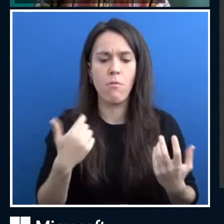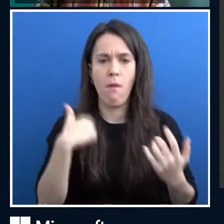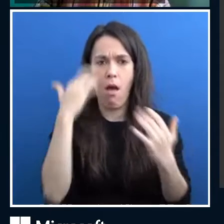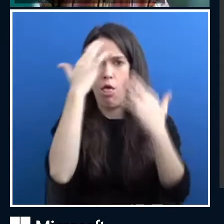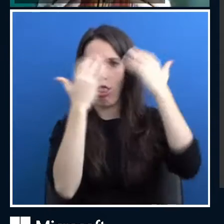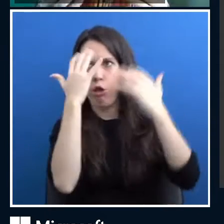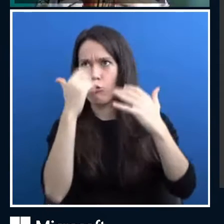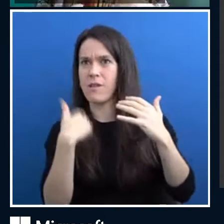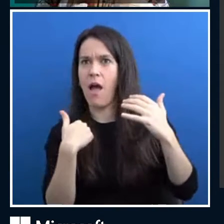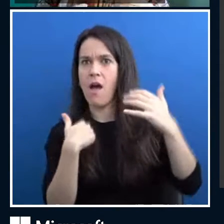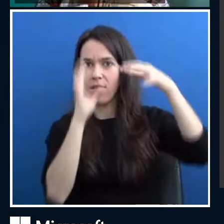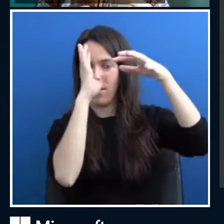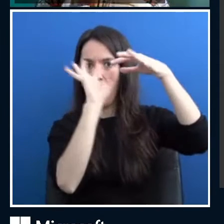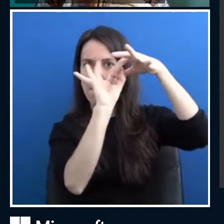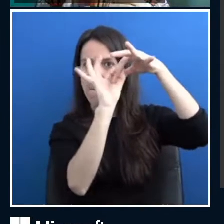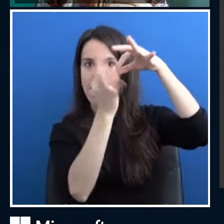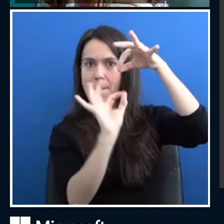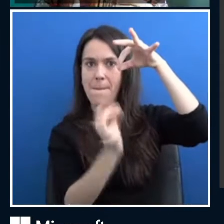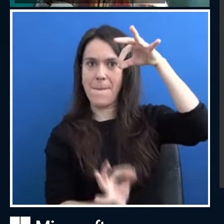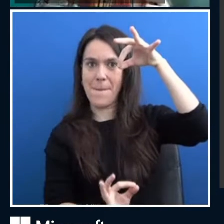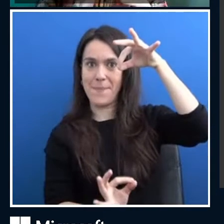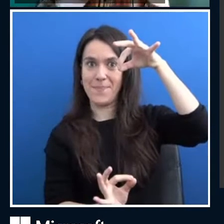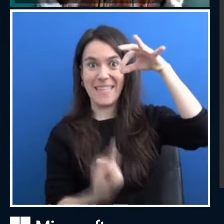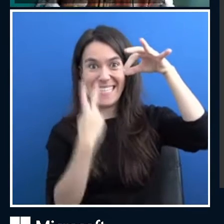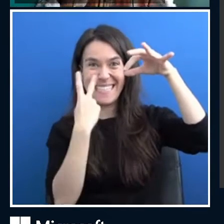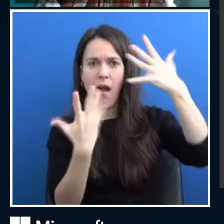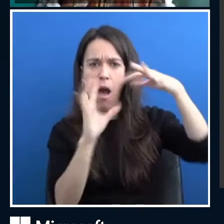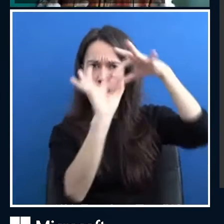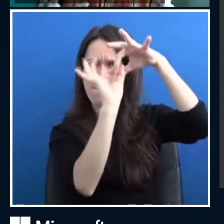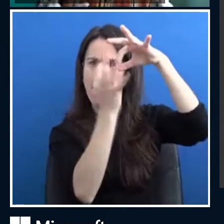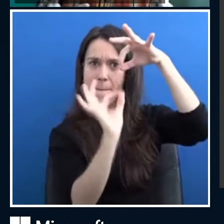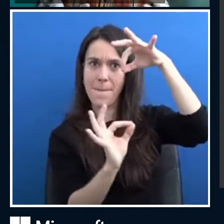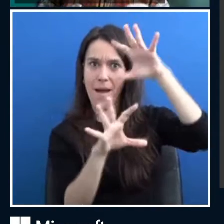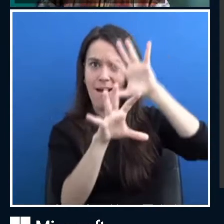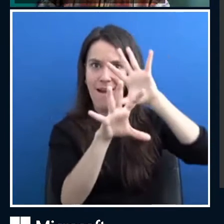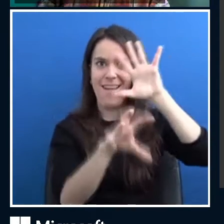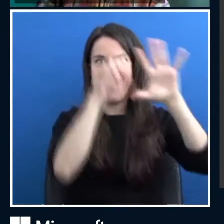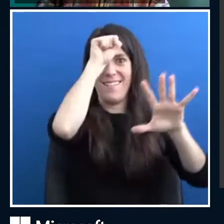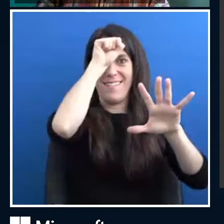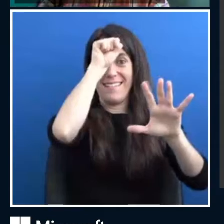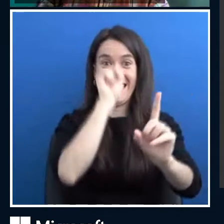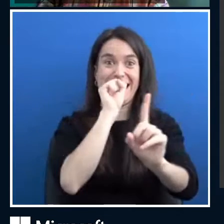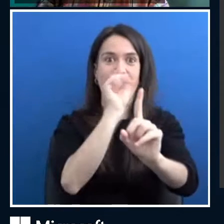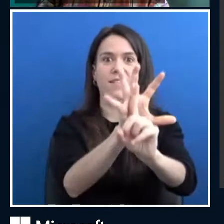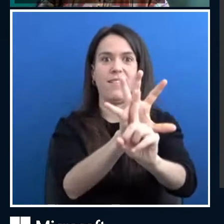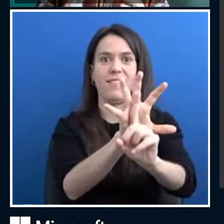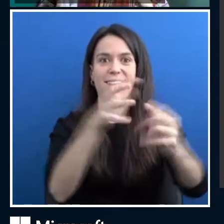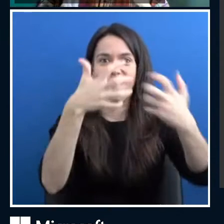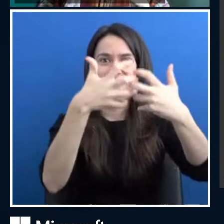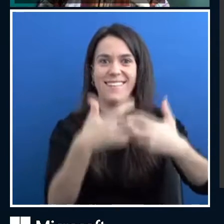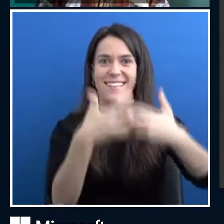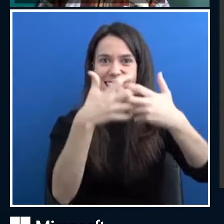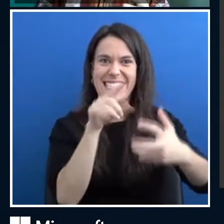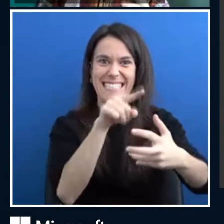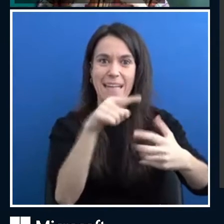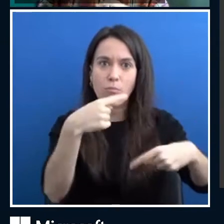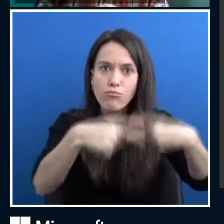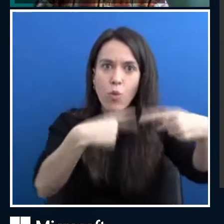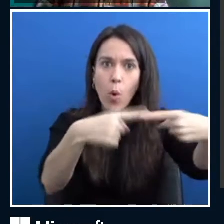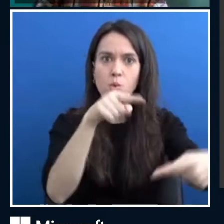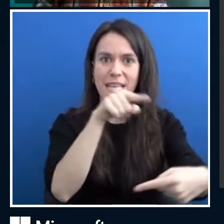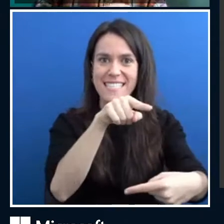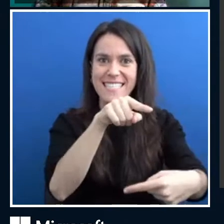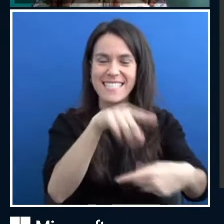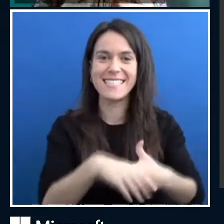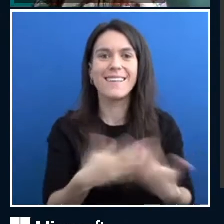extract this knowledge from people represented somehow in the computer readable and computer processable form and build our